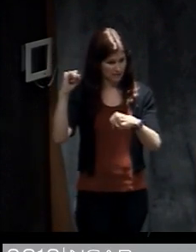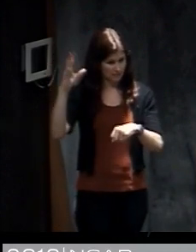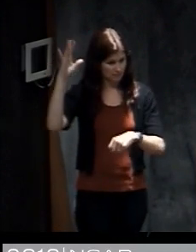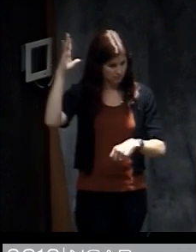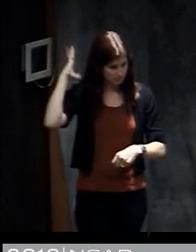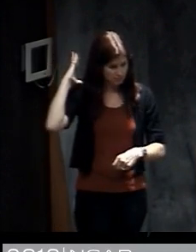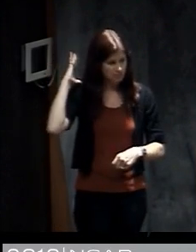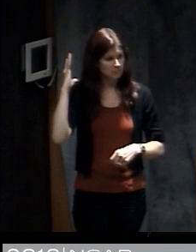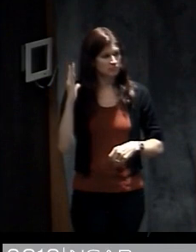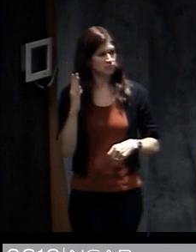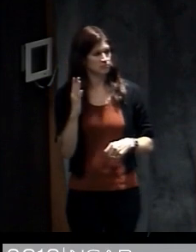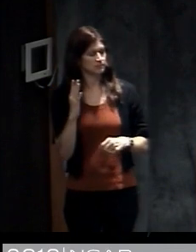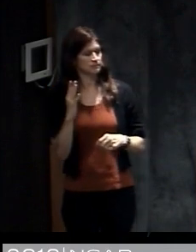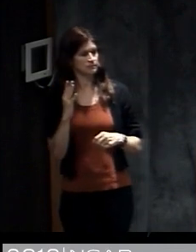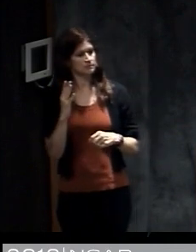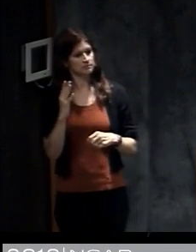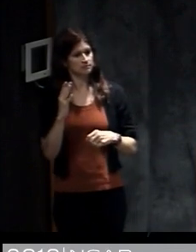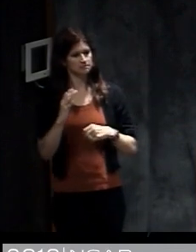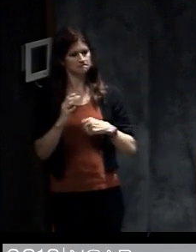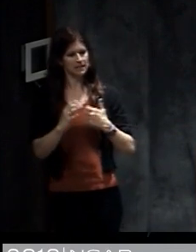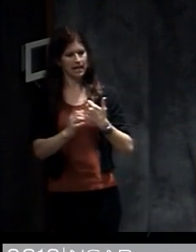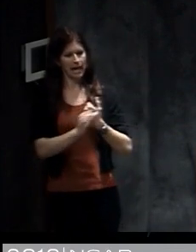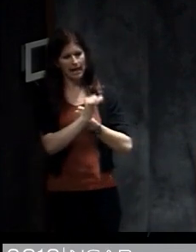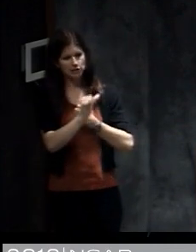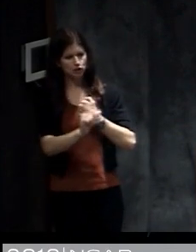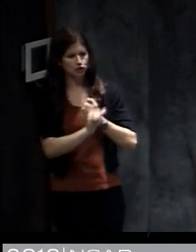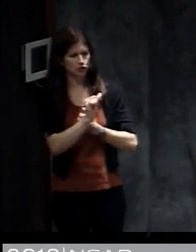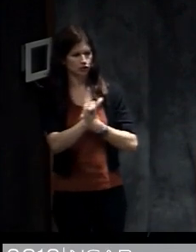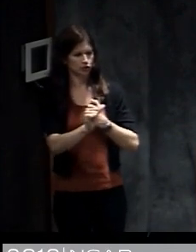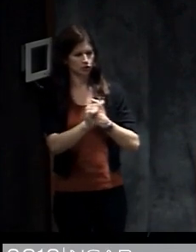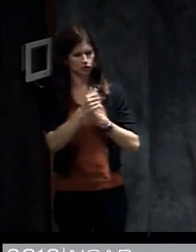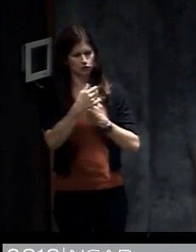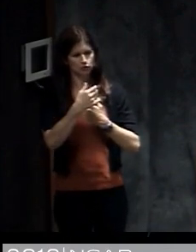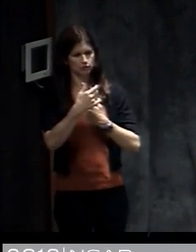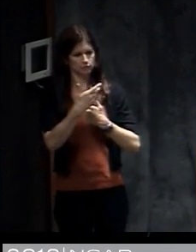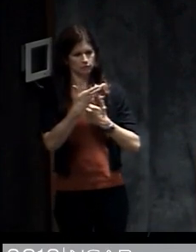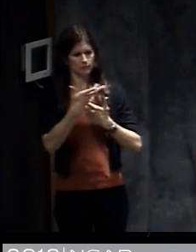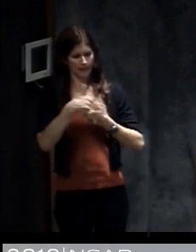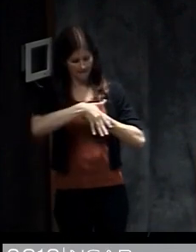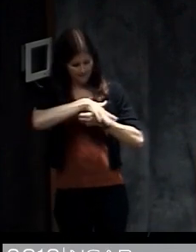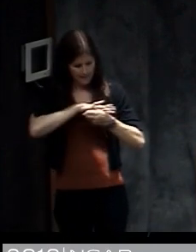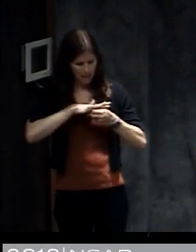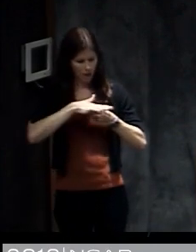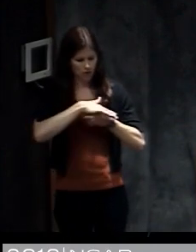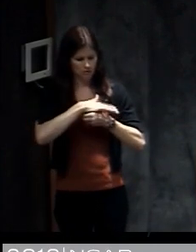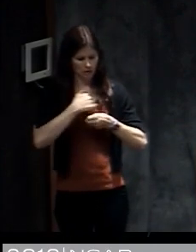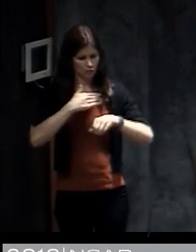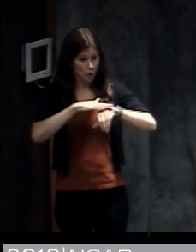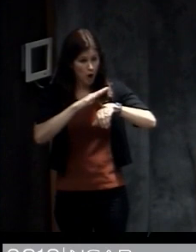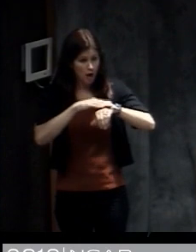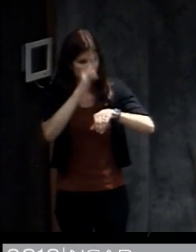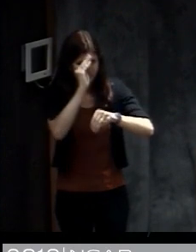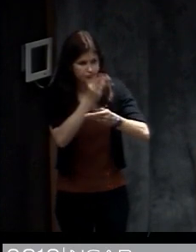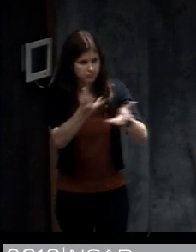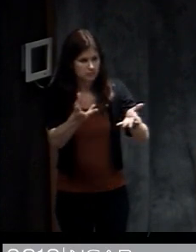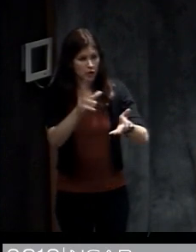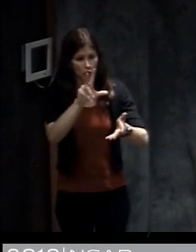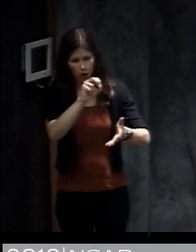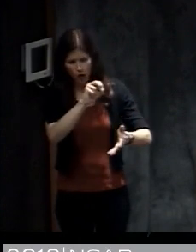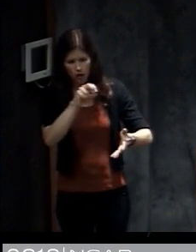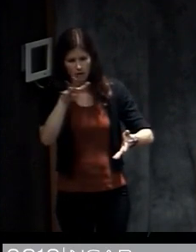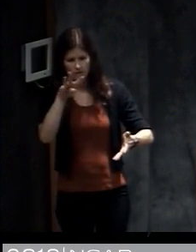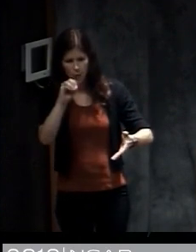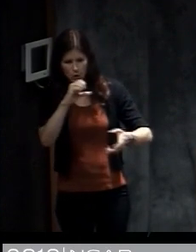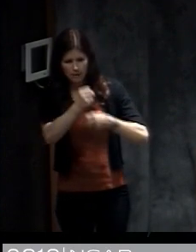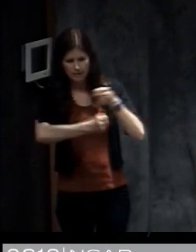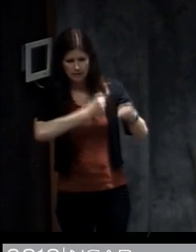the way the sort of hazard field has thought about warning communication, say 30 or 40 years ago,